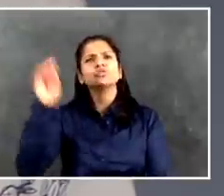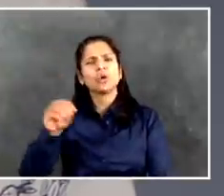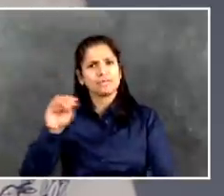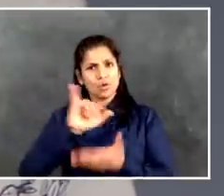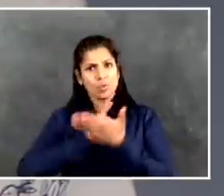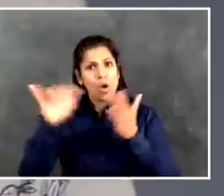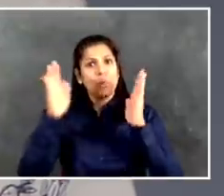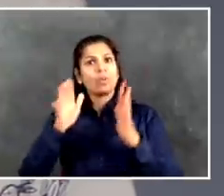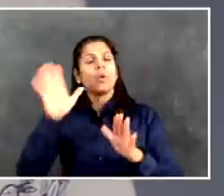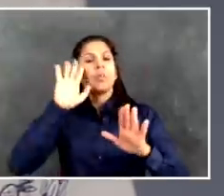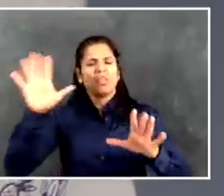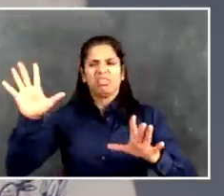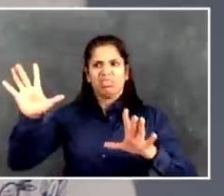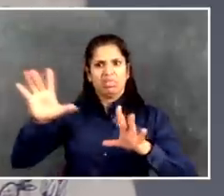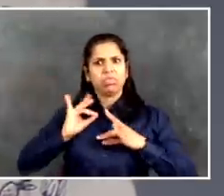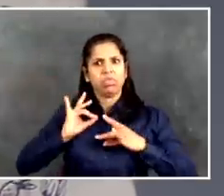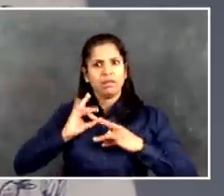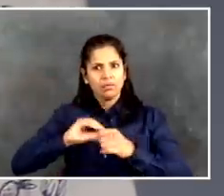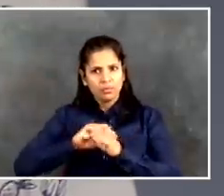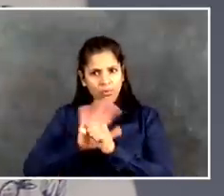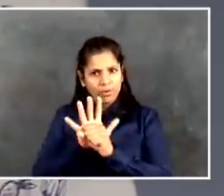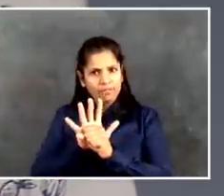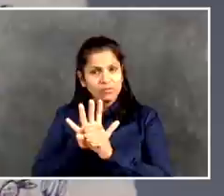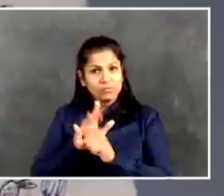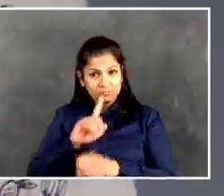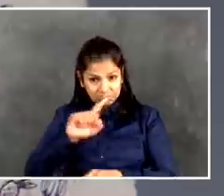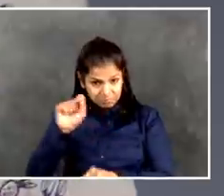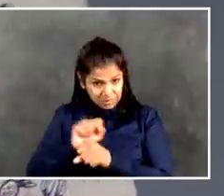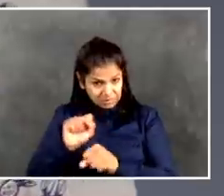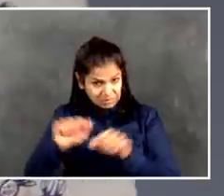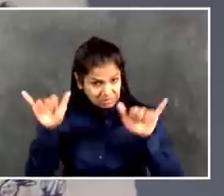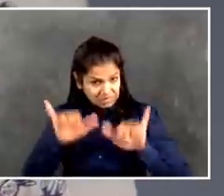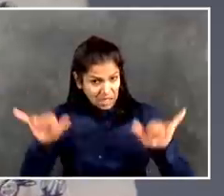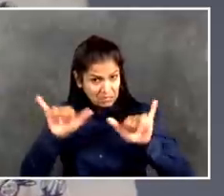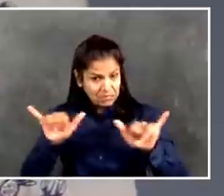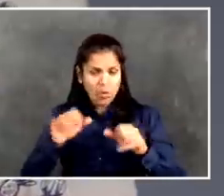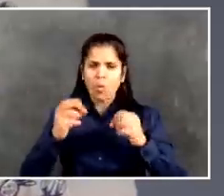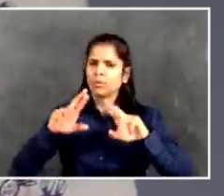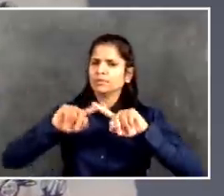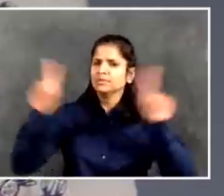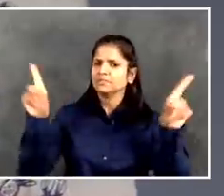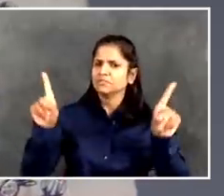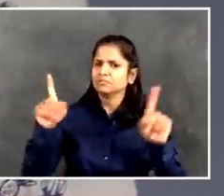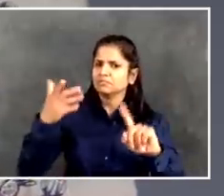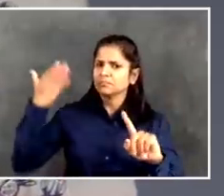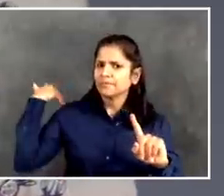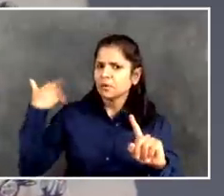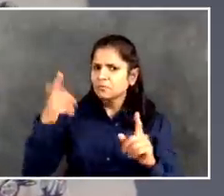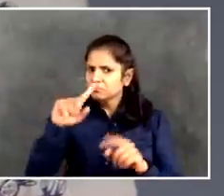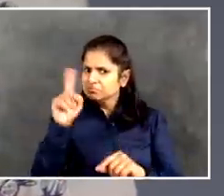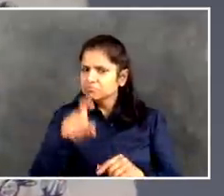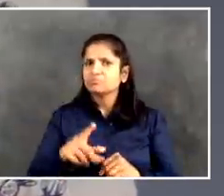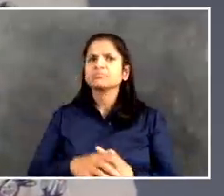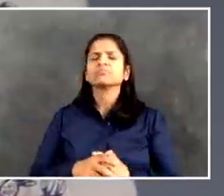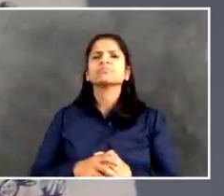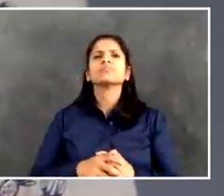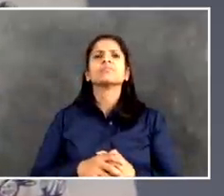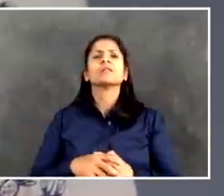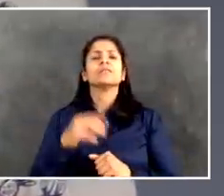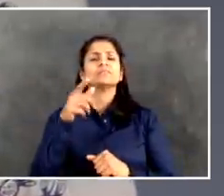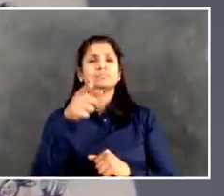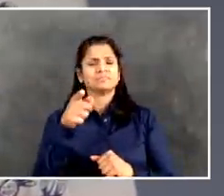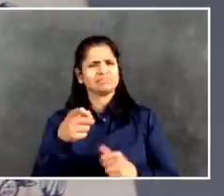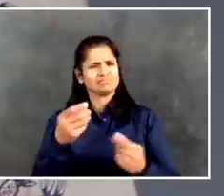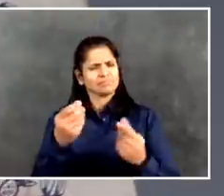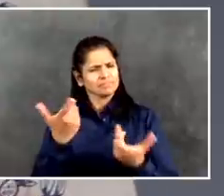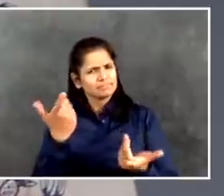or has that shifted at all? And also, I'm wondering if you could just give us the total number of cases. You gave us the increase yesterday, but the website's down, so if you could